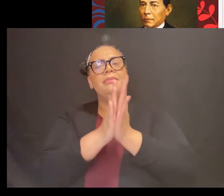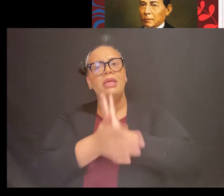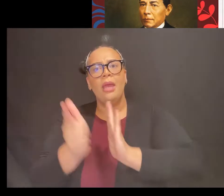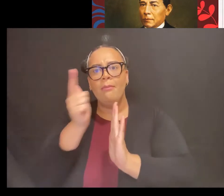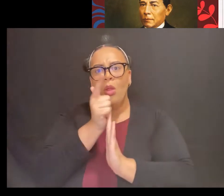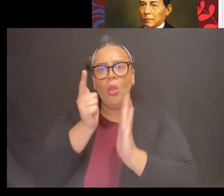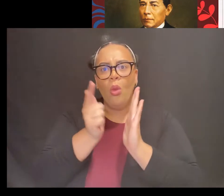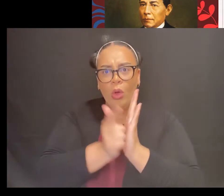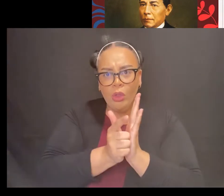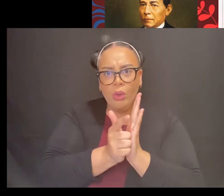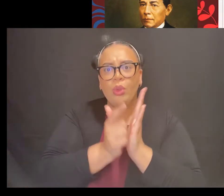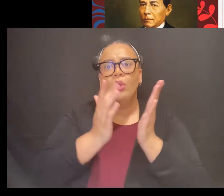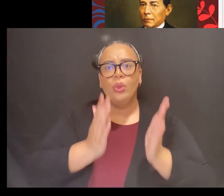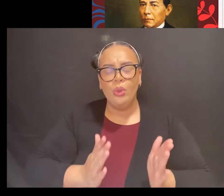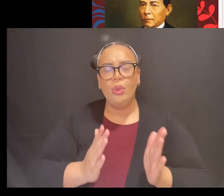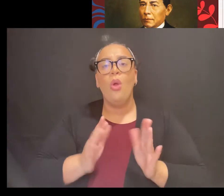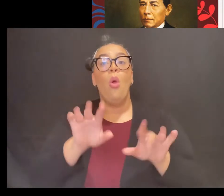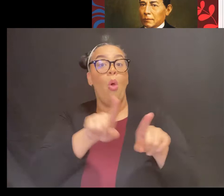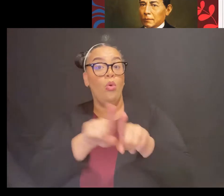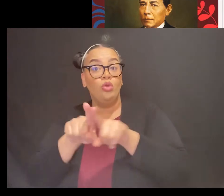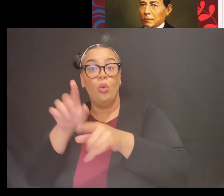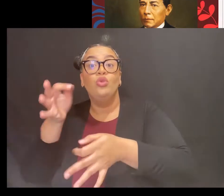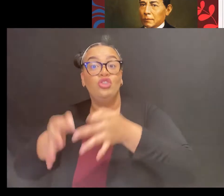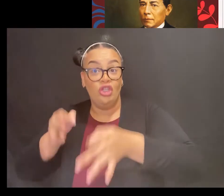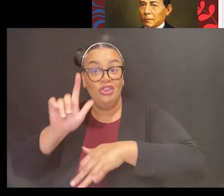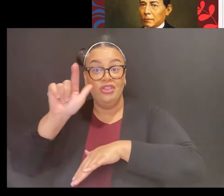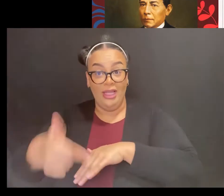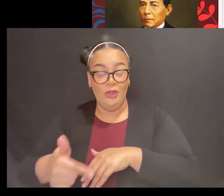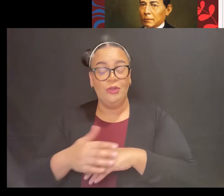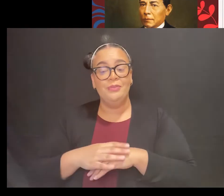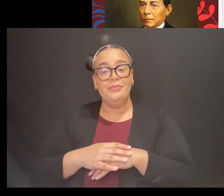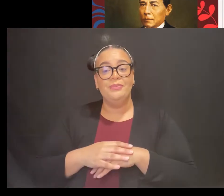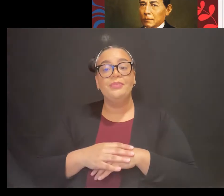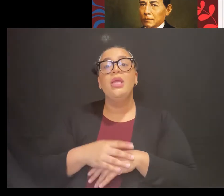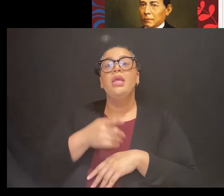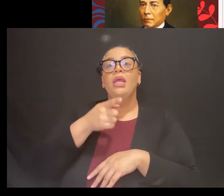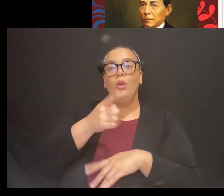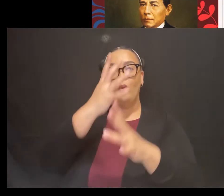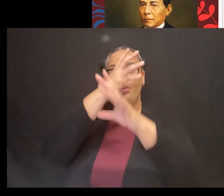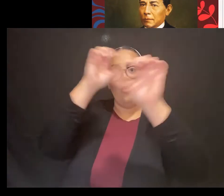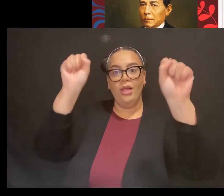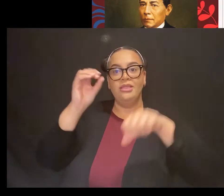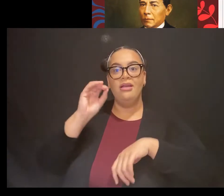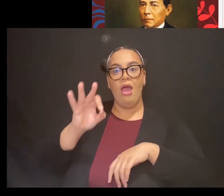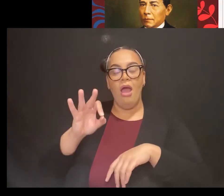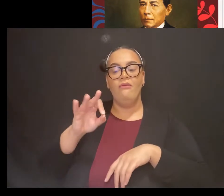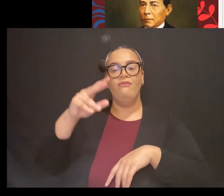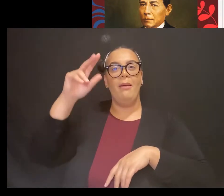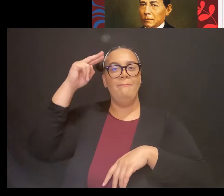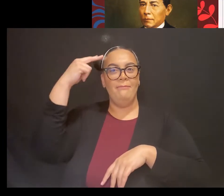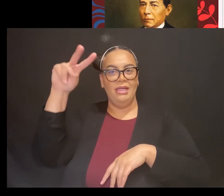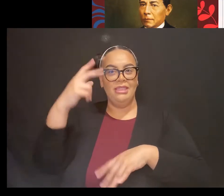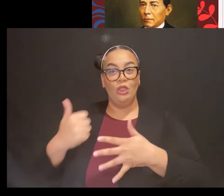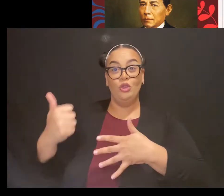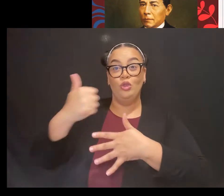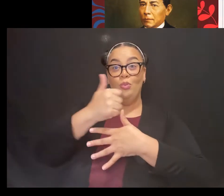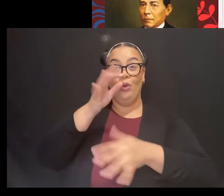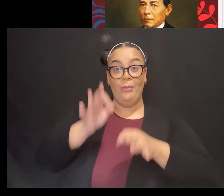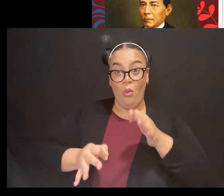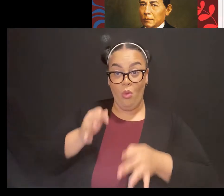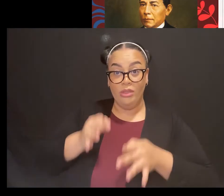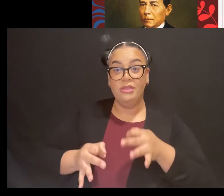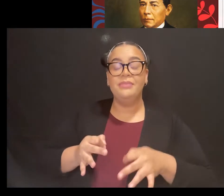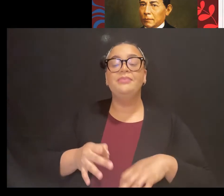was the president of the Mexican Supreme Court, and before that, Secretary of the Interior, Governor of